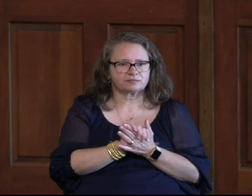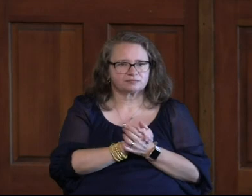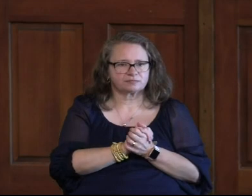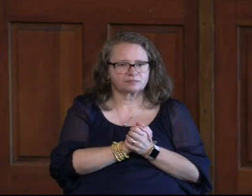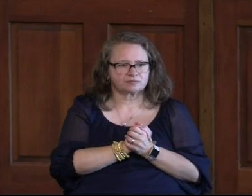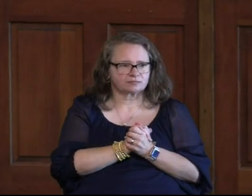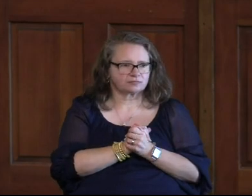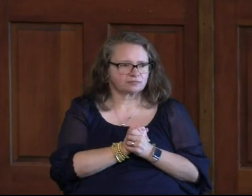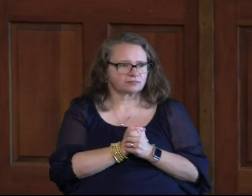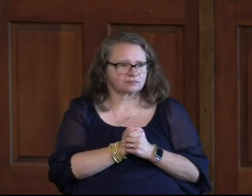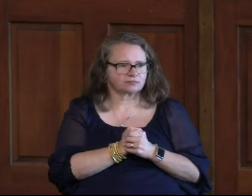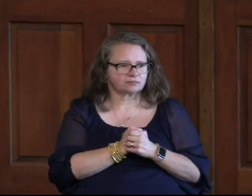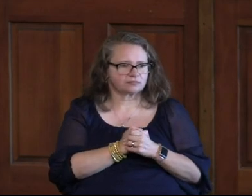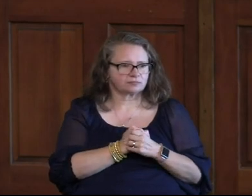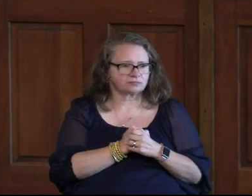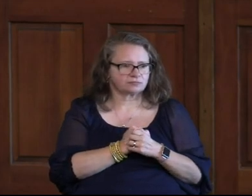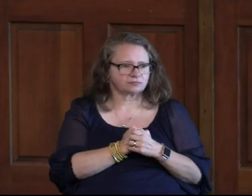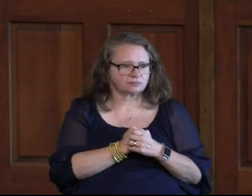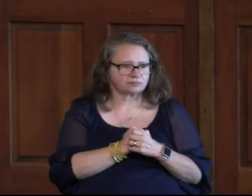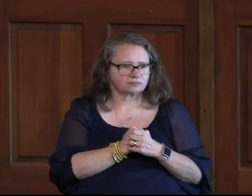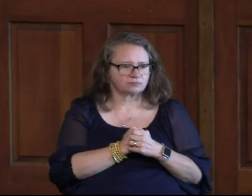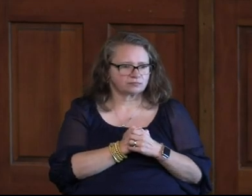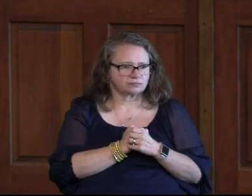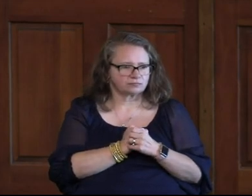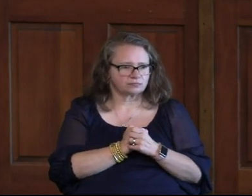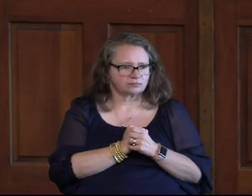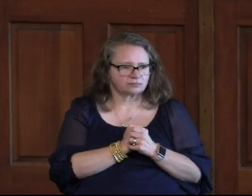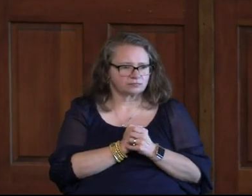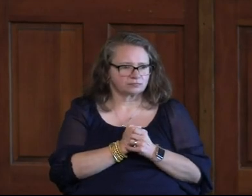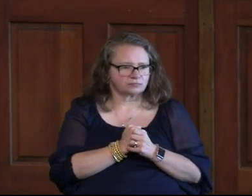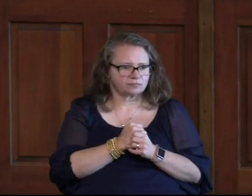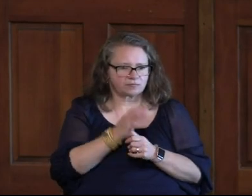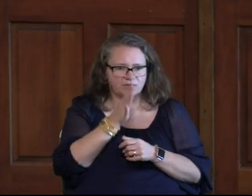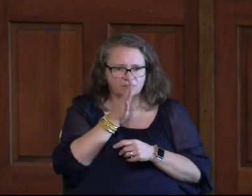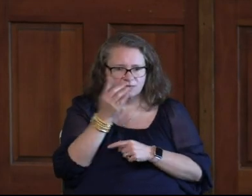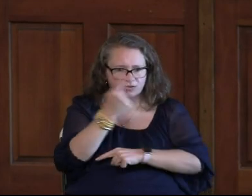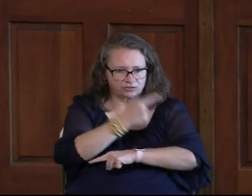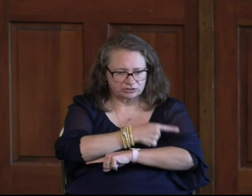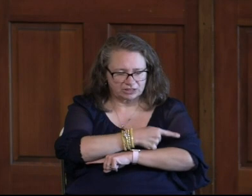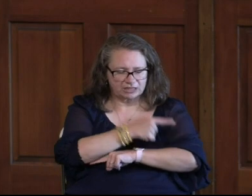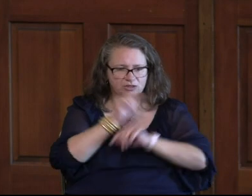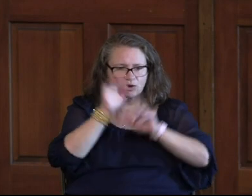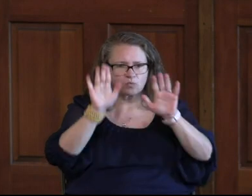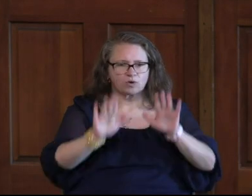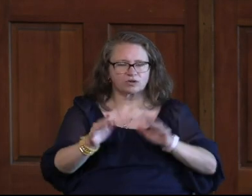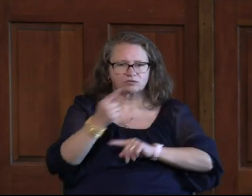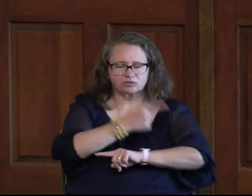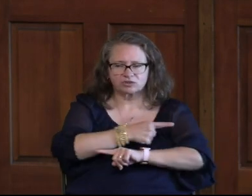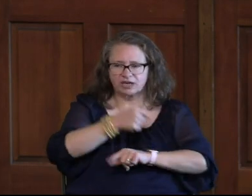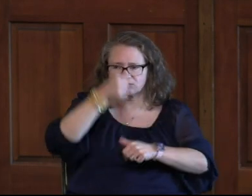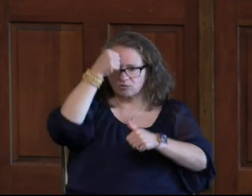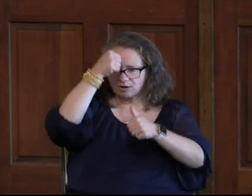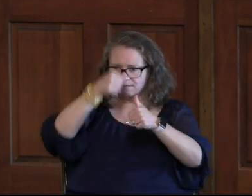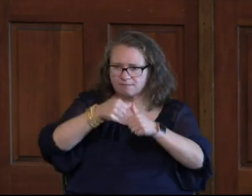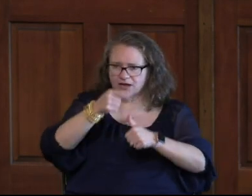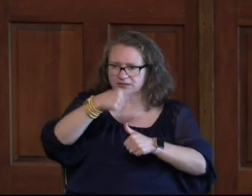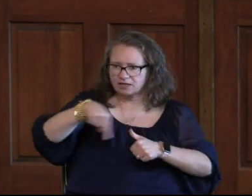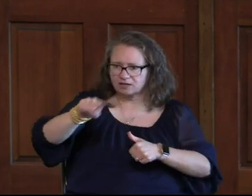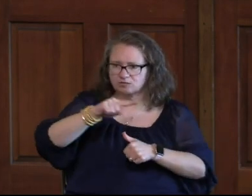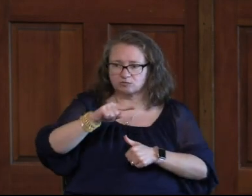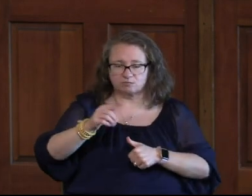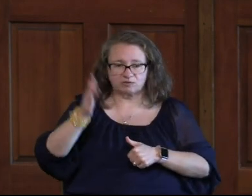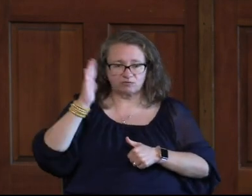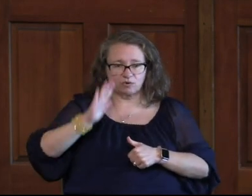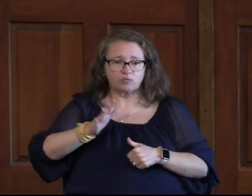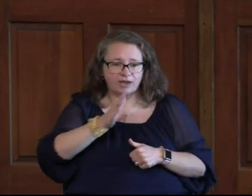That's where we're going to be Together Now Mother's Day is a wonderful day It reminds us Well we all had a